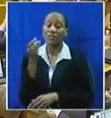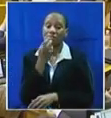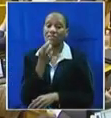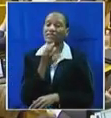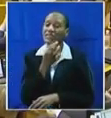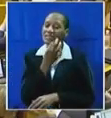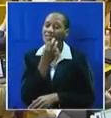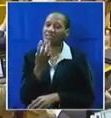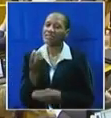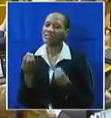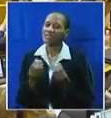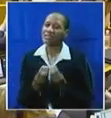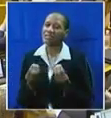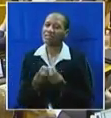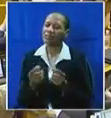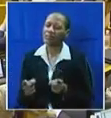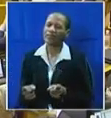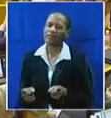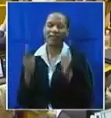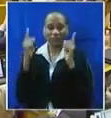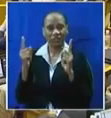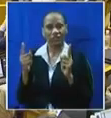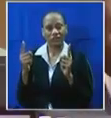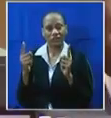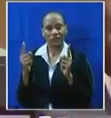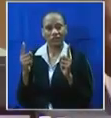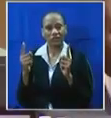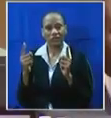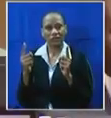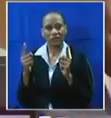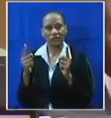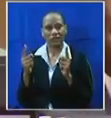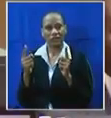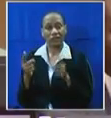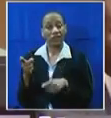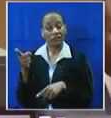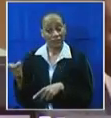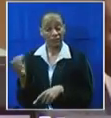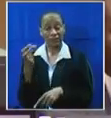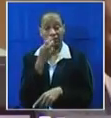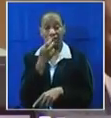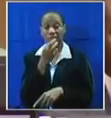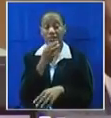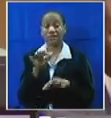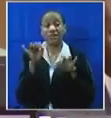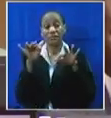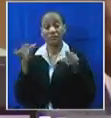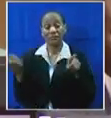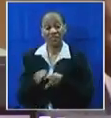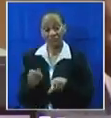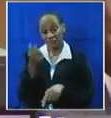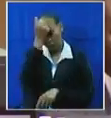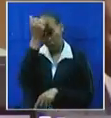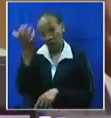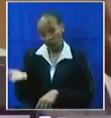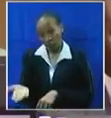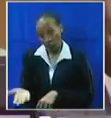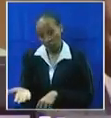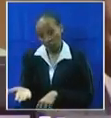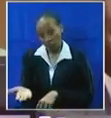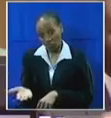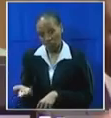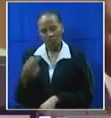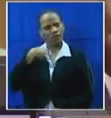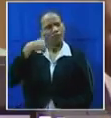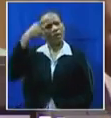very dangerous statement here. He referred to people as fools. I think it